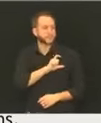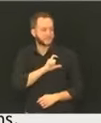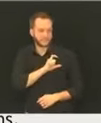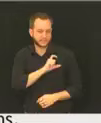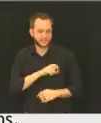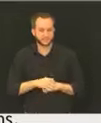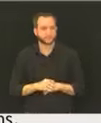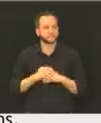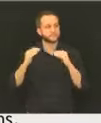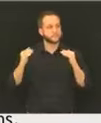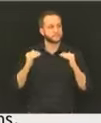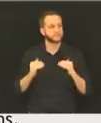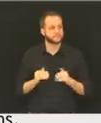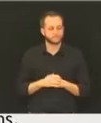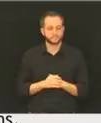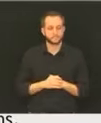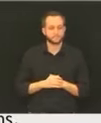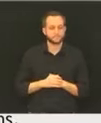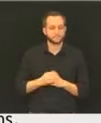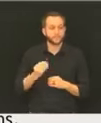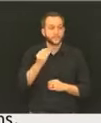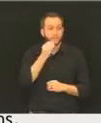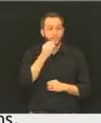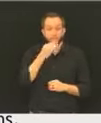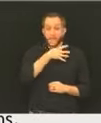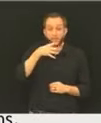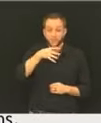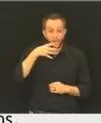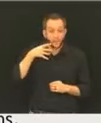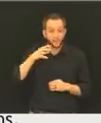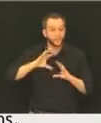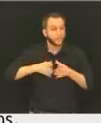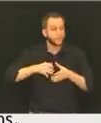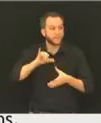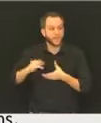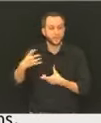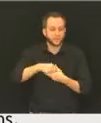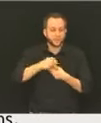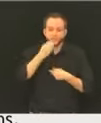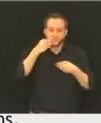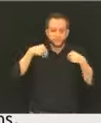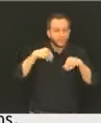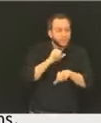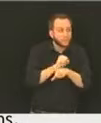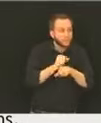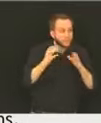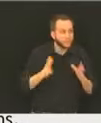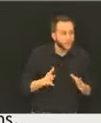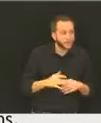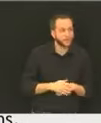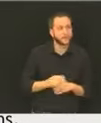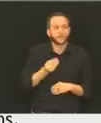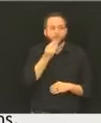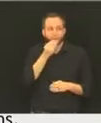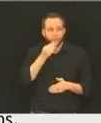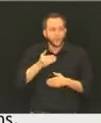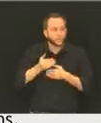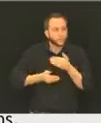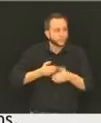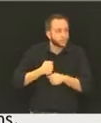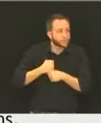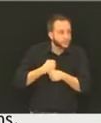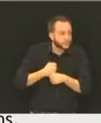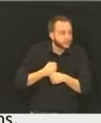which include our grocery stock workers, food processing, meat processing plants, and workers